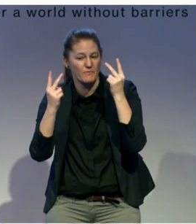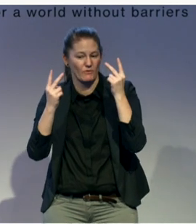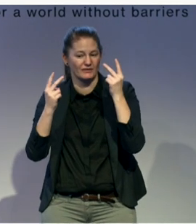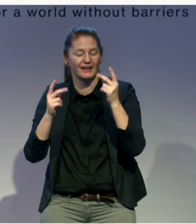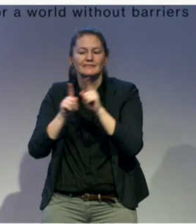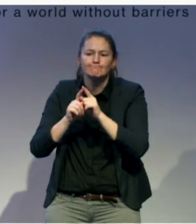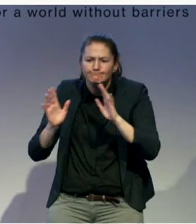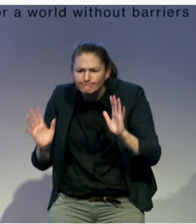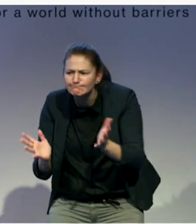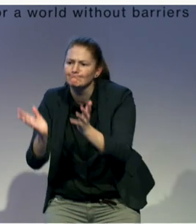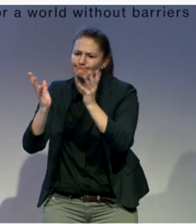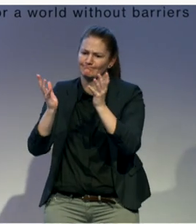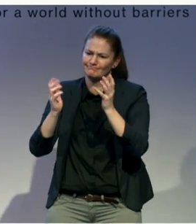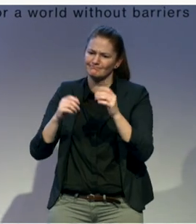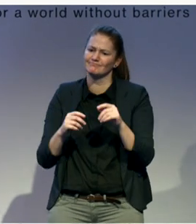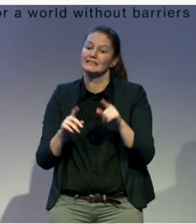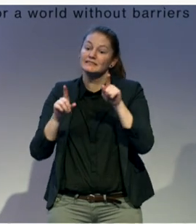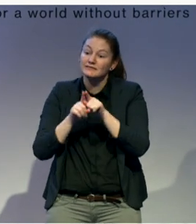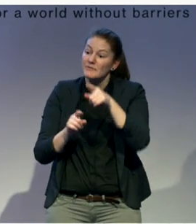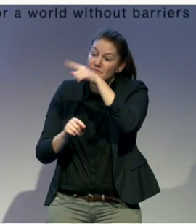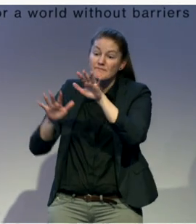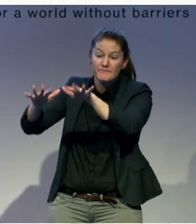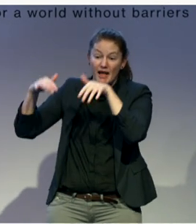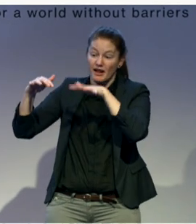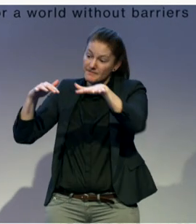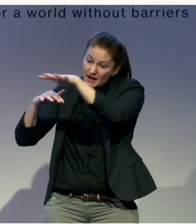parliament. That has been ensured in our context in Nepal.